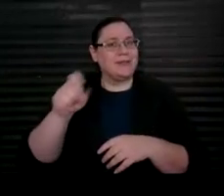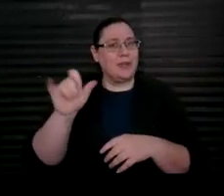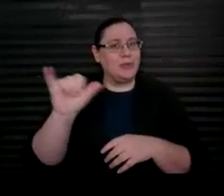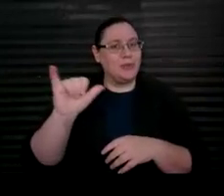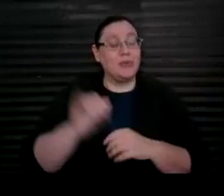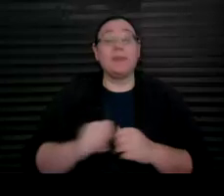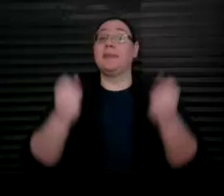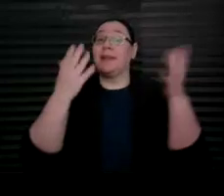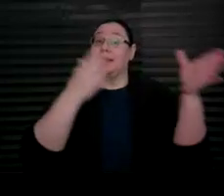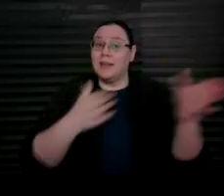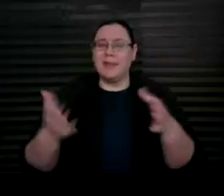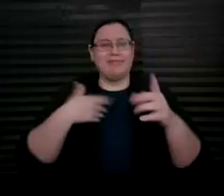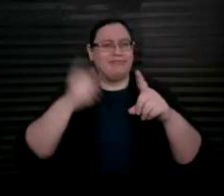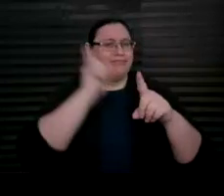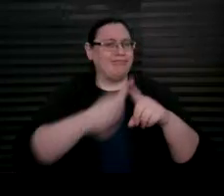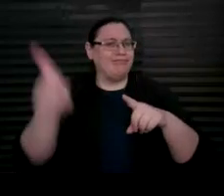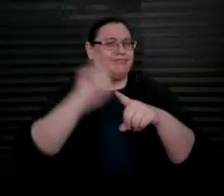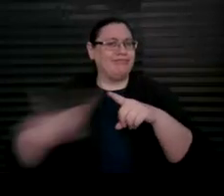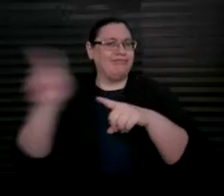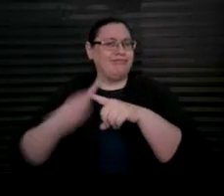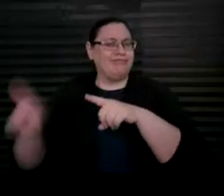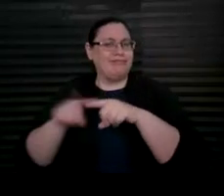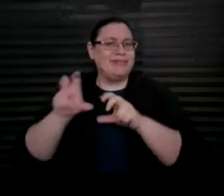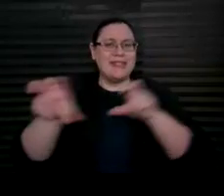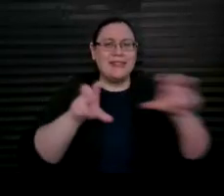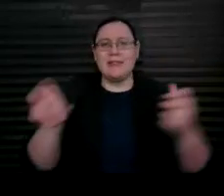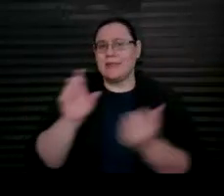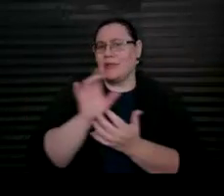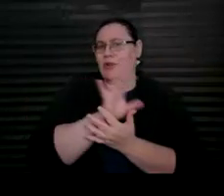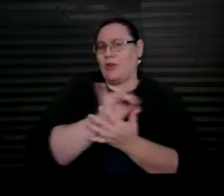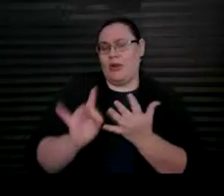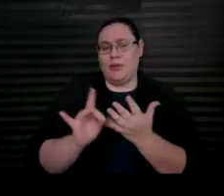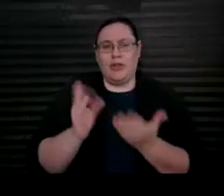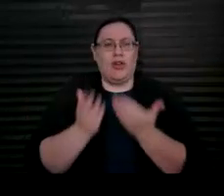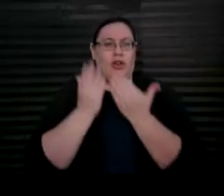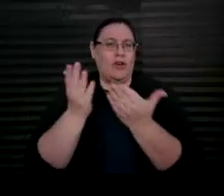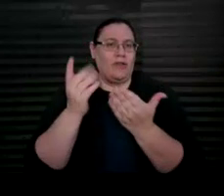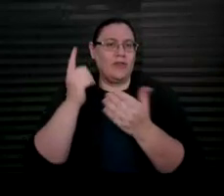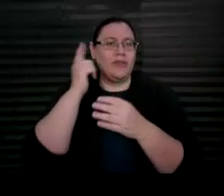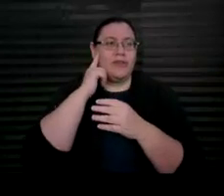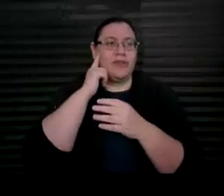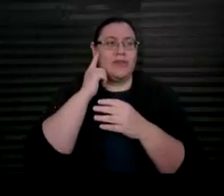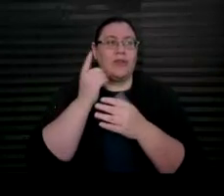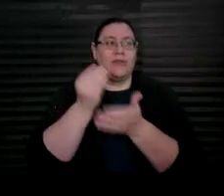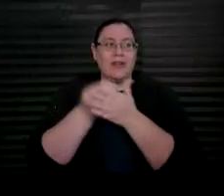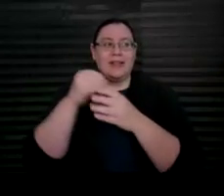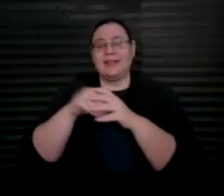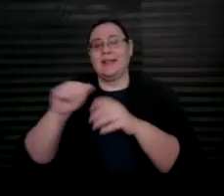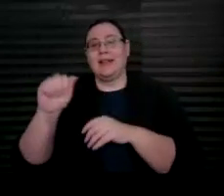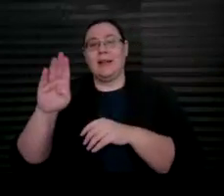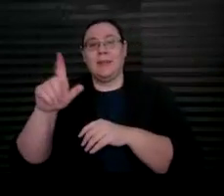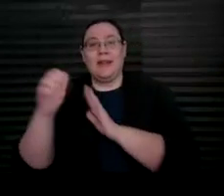plans have a variety of investment options offered for funds in an ABLE Account. ABLE